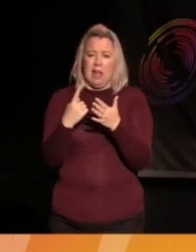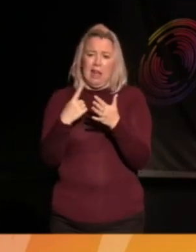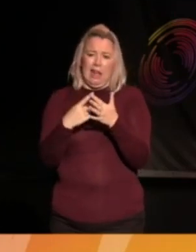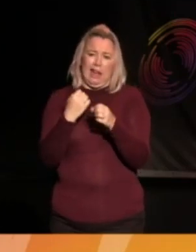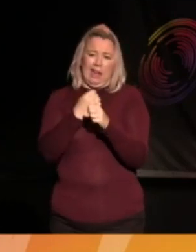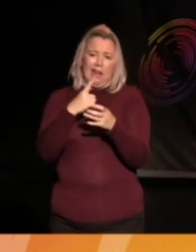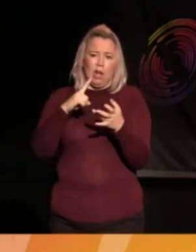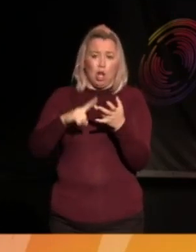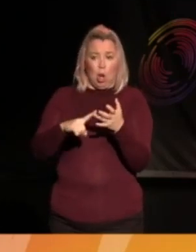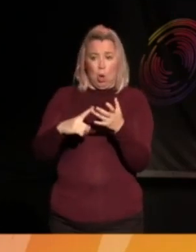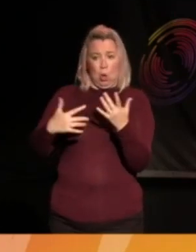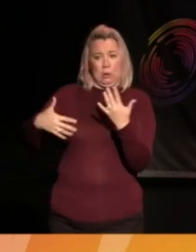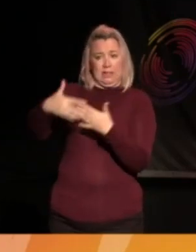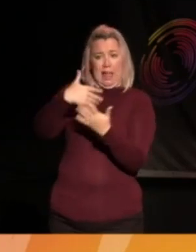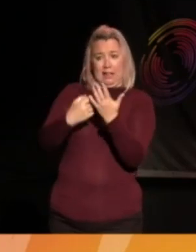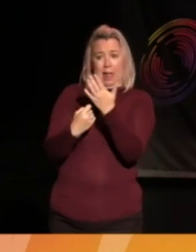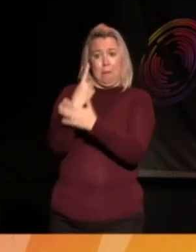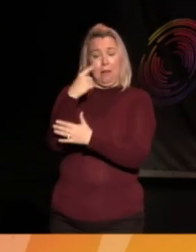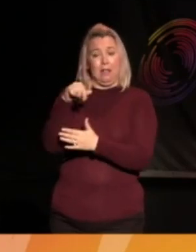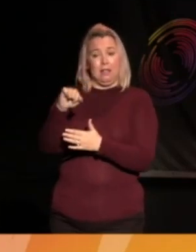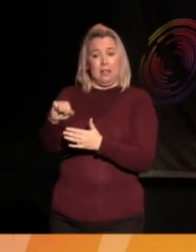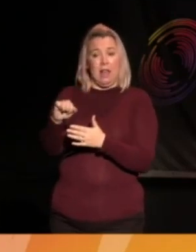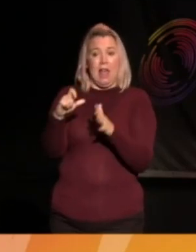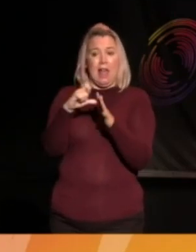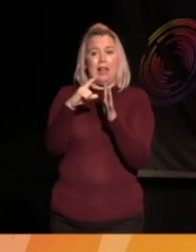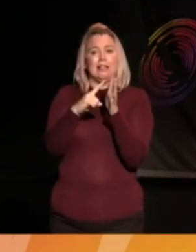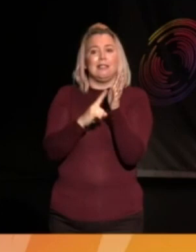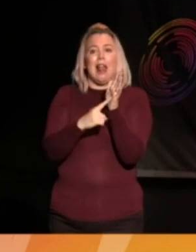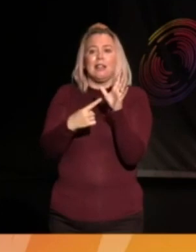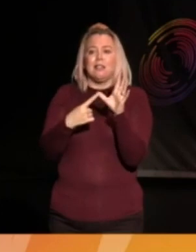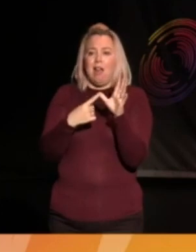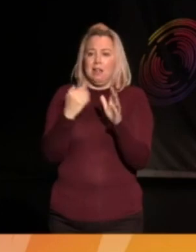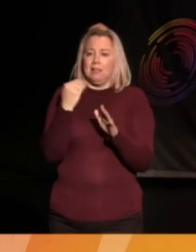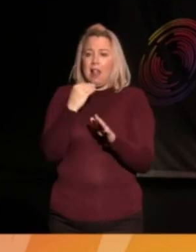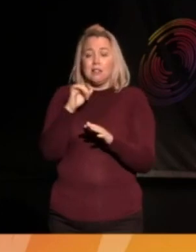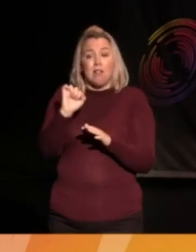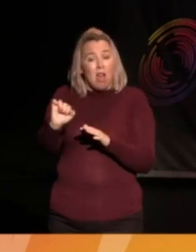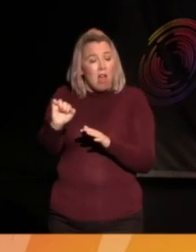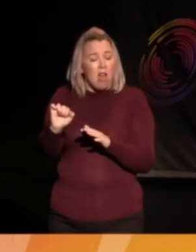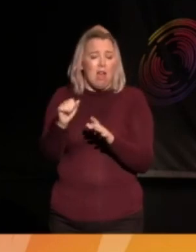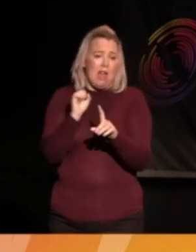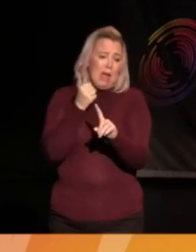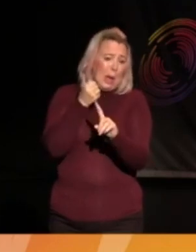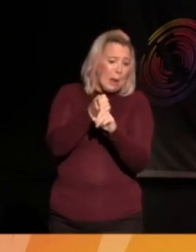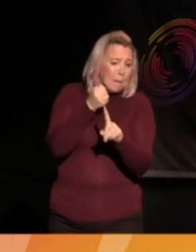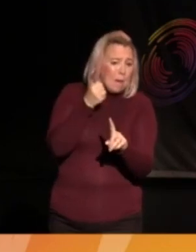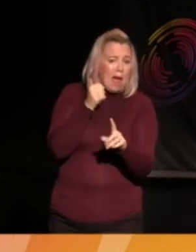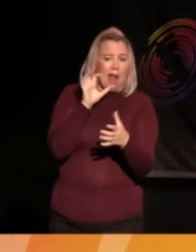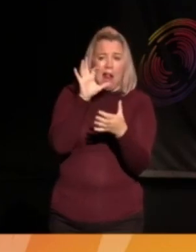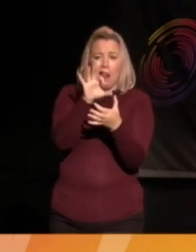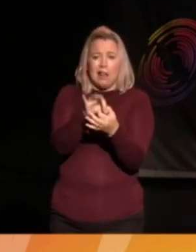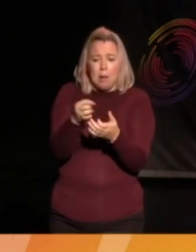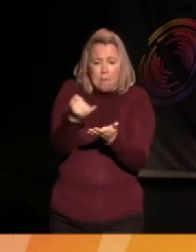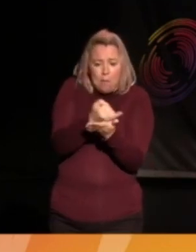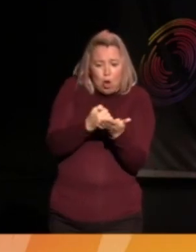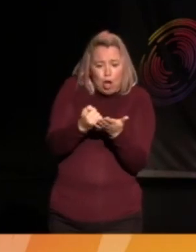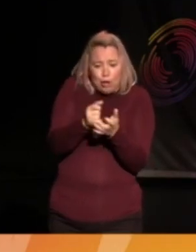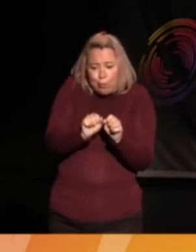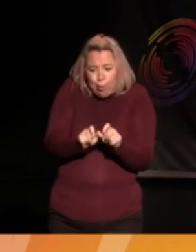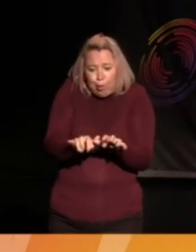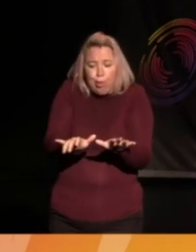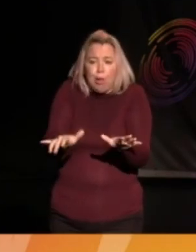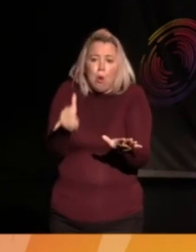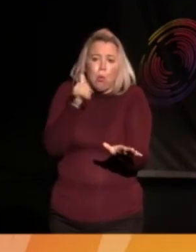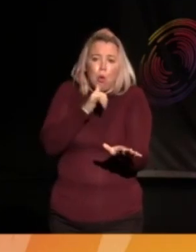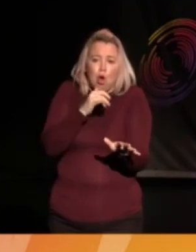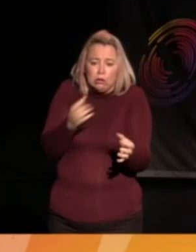that is happening in Nigeria, in the Delta region, and the impact of that in terms of the poison of the water and